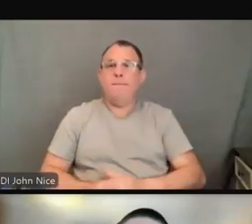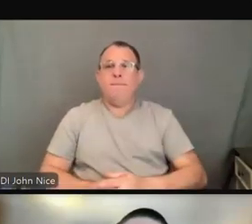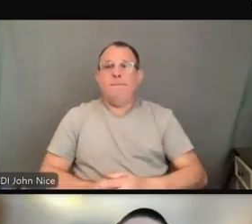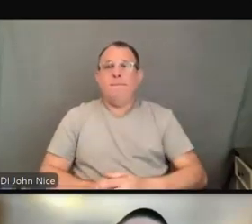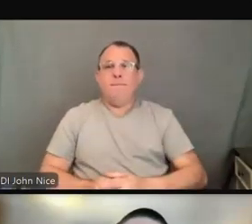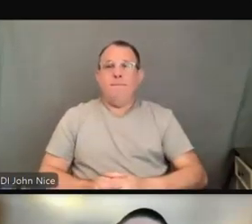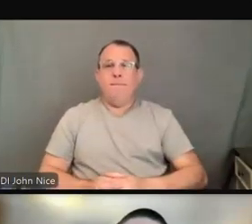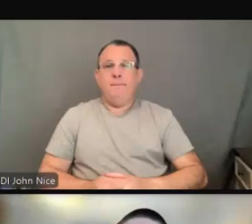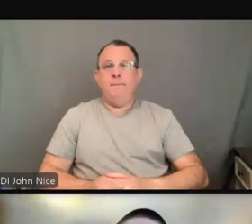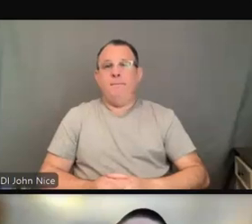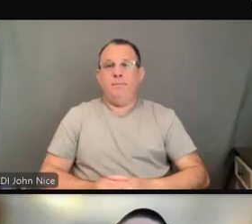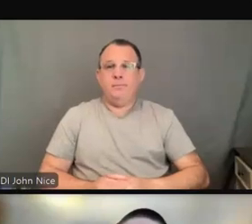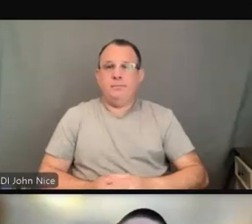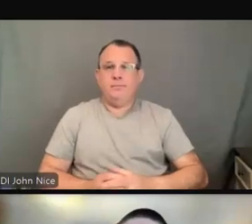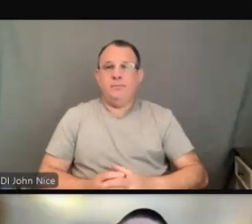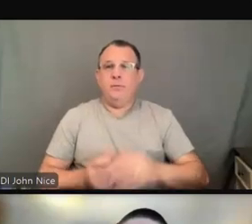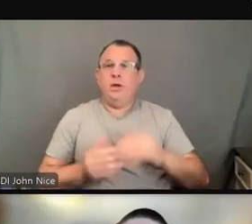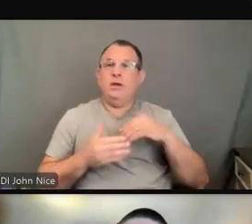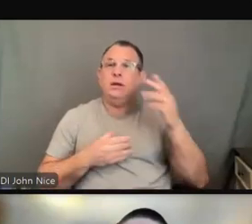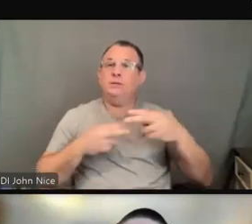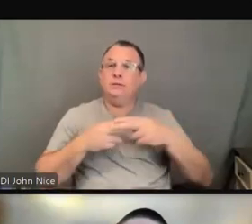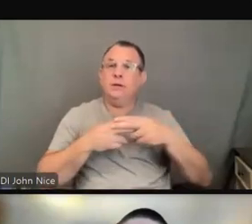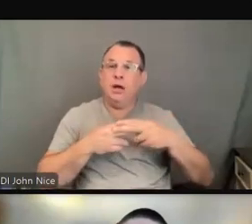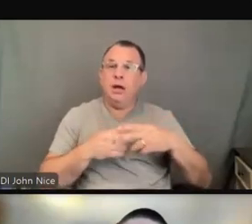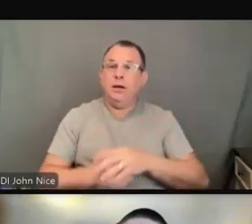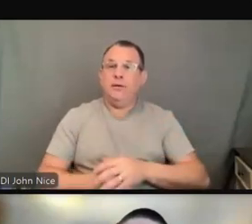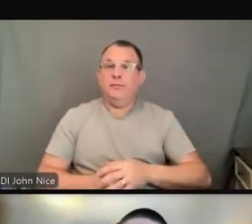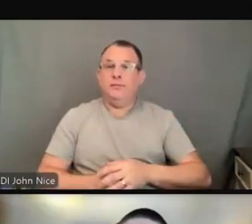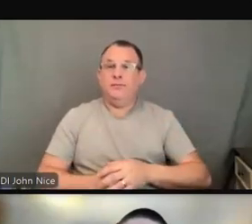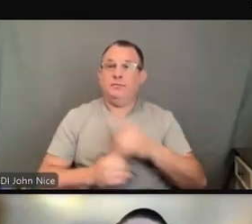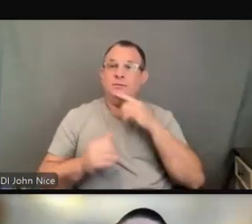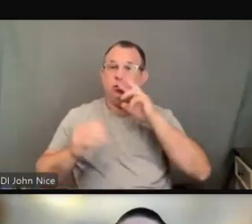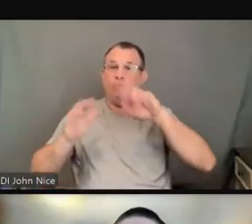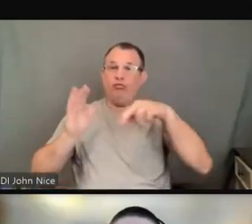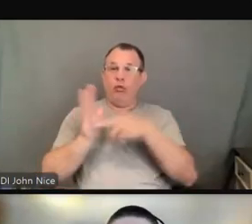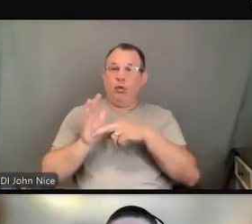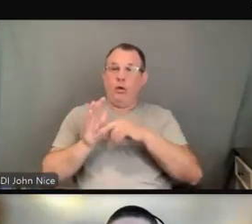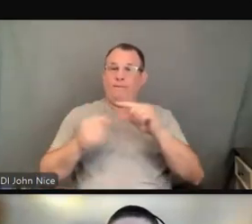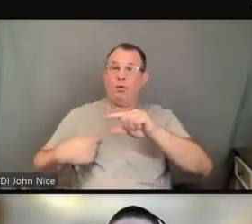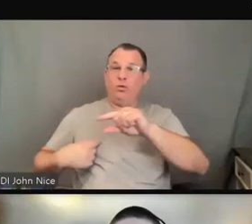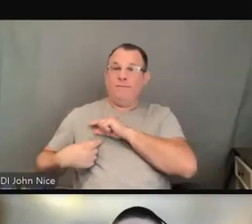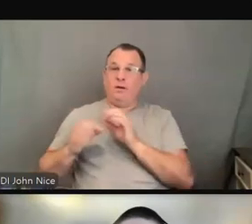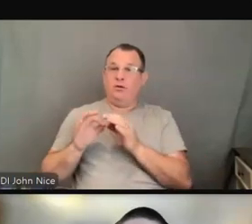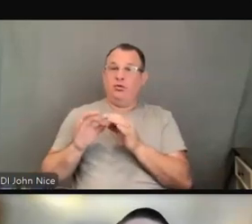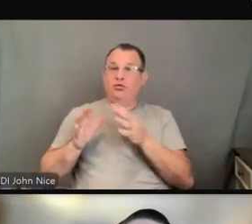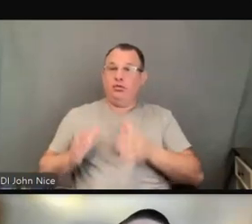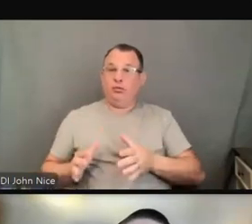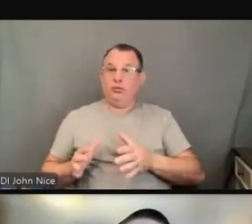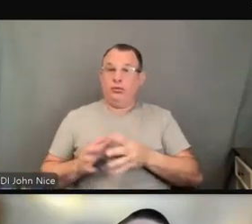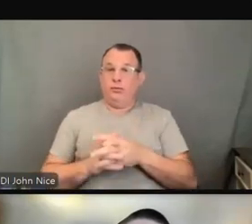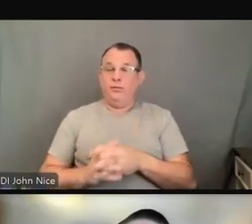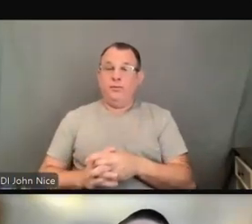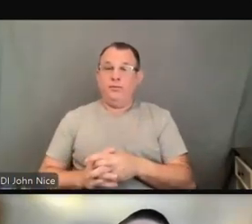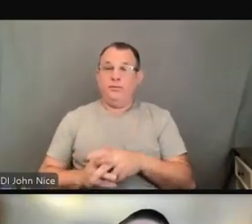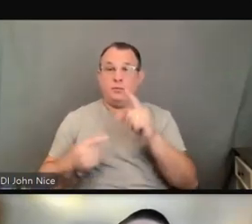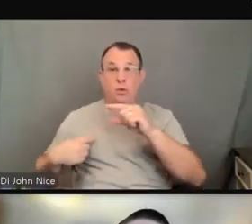Now here we get into the role of qualified interpreters. In order to be qualified, the interpreter must